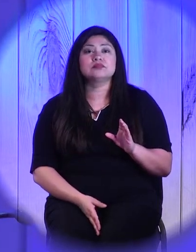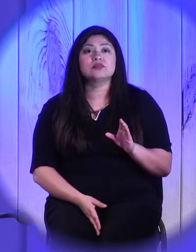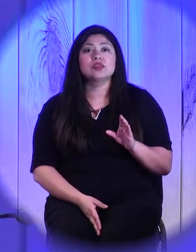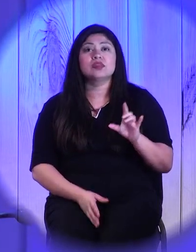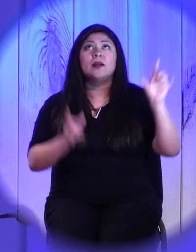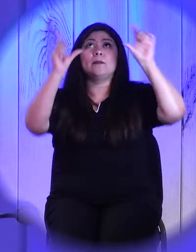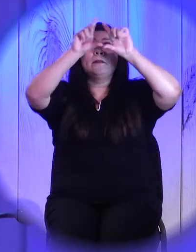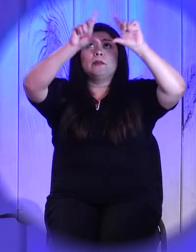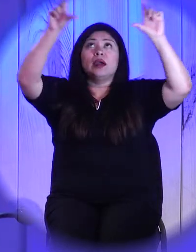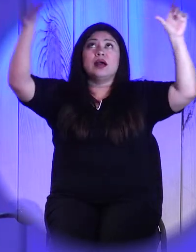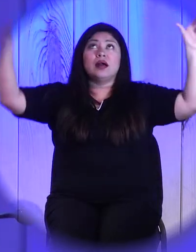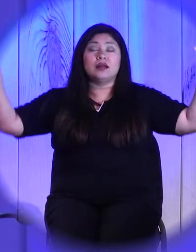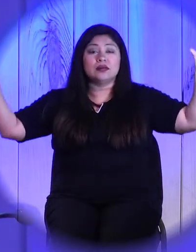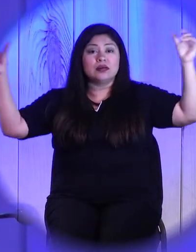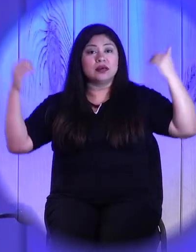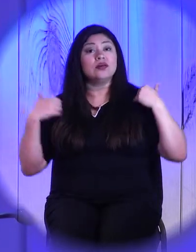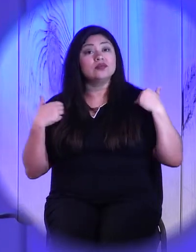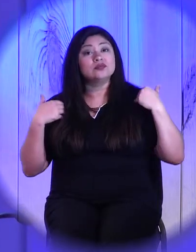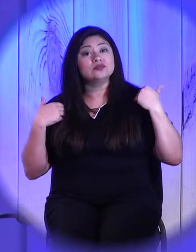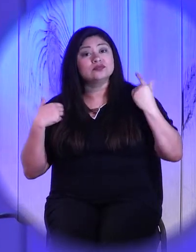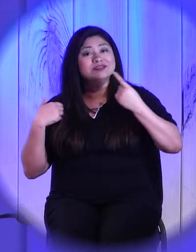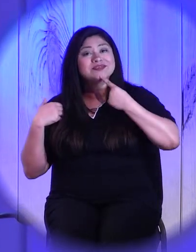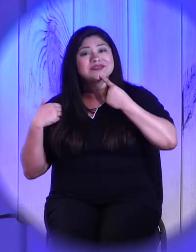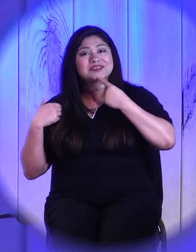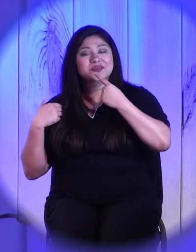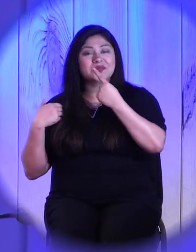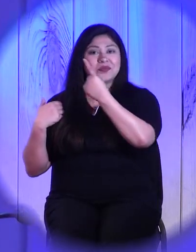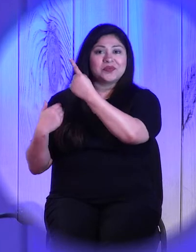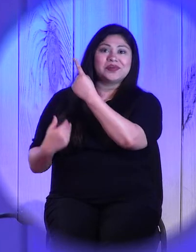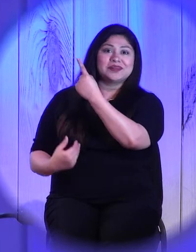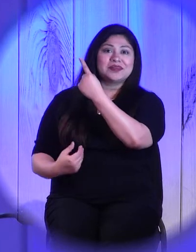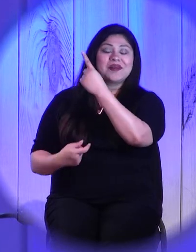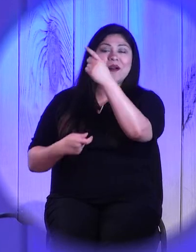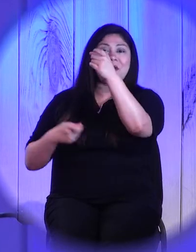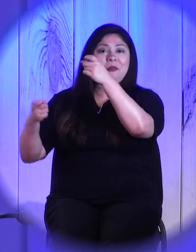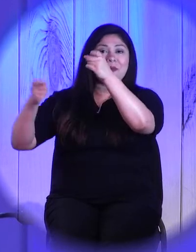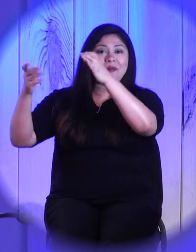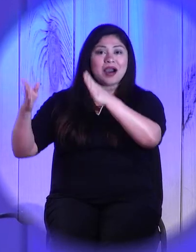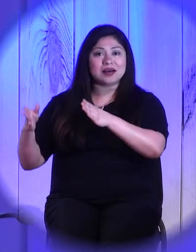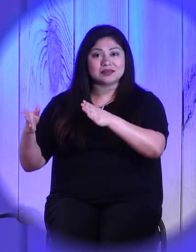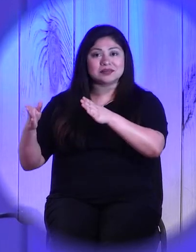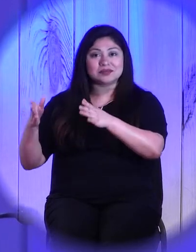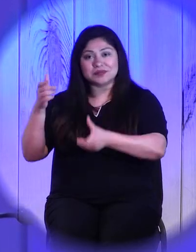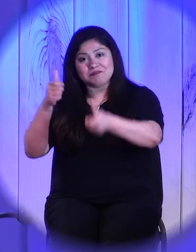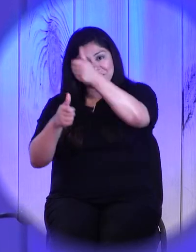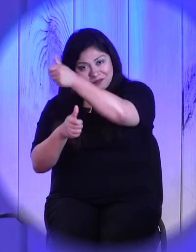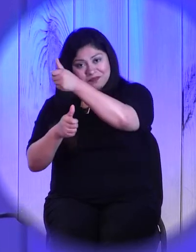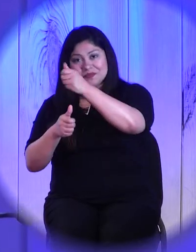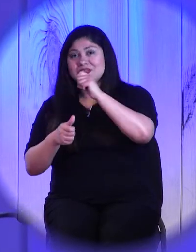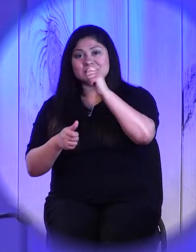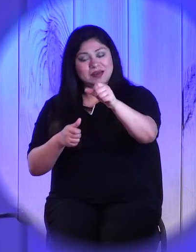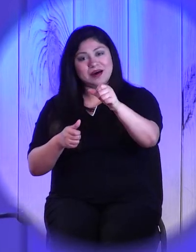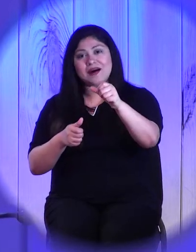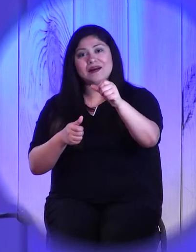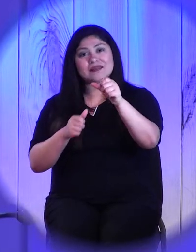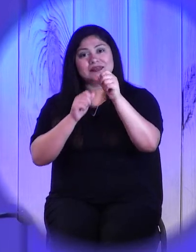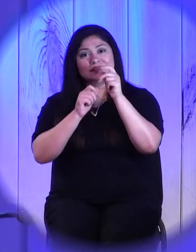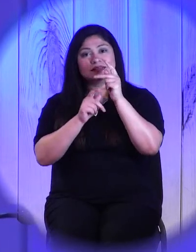banner we have behind kind of the party of our life is, the master does not keep score